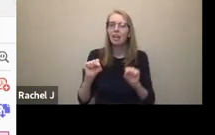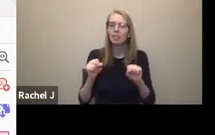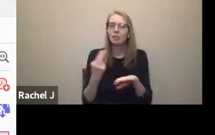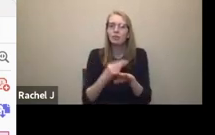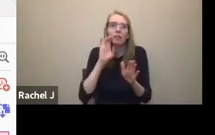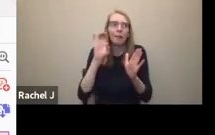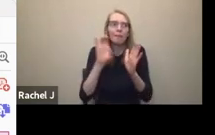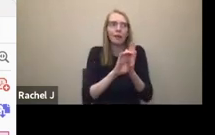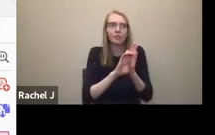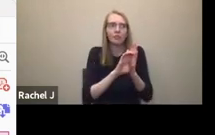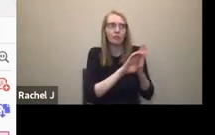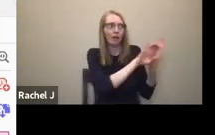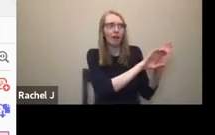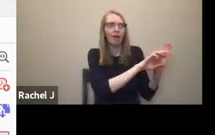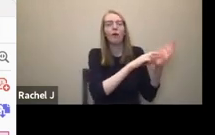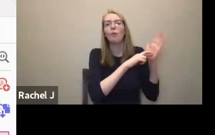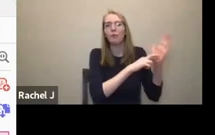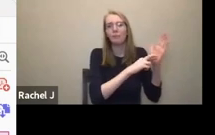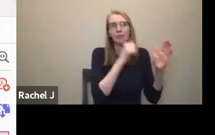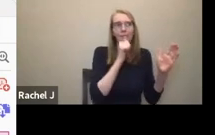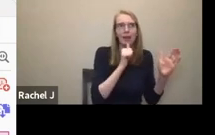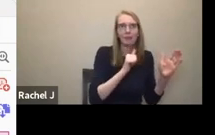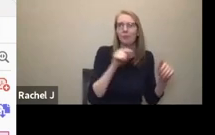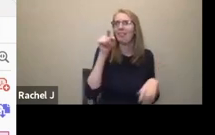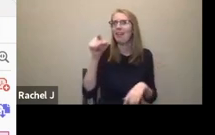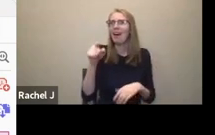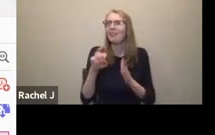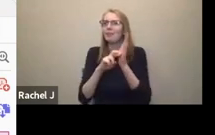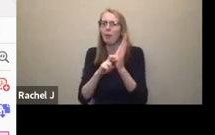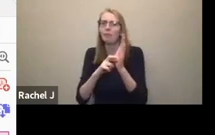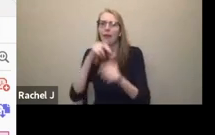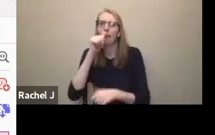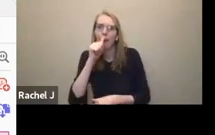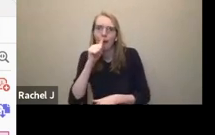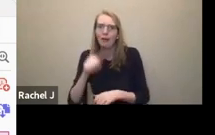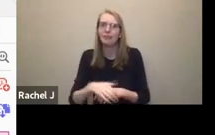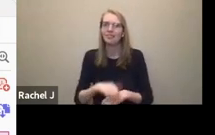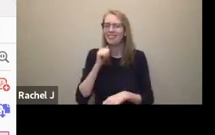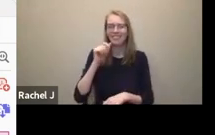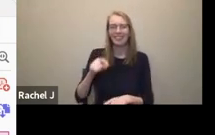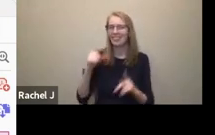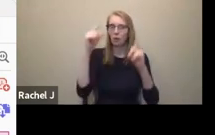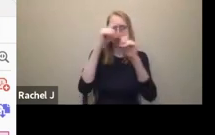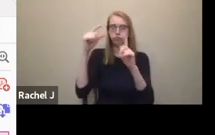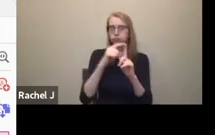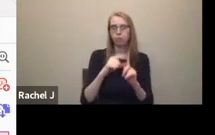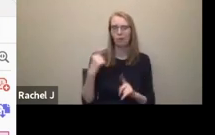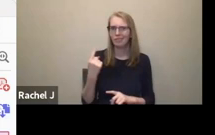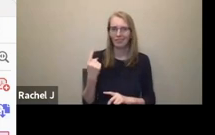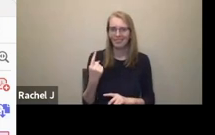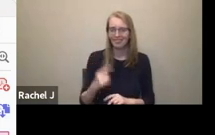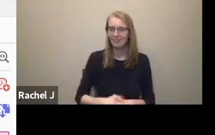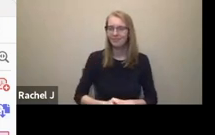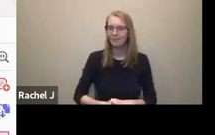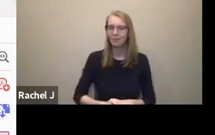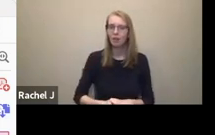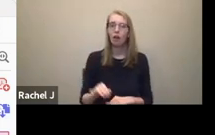so it doesn't always have to be a big large print text heavy thing, you can use symbols. Okay, so also, the other thing is avoid putting text